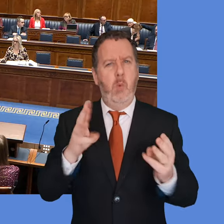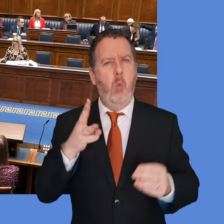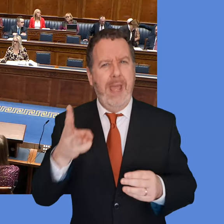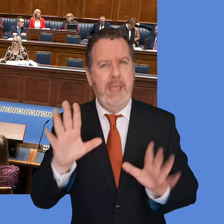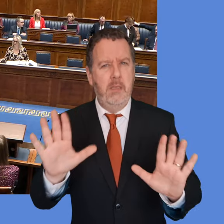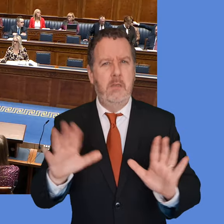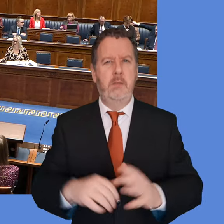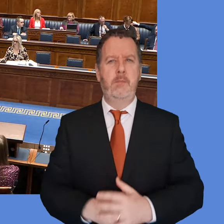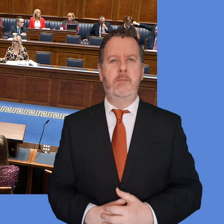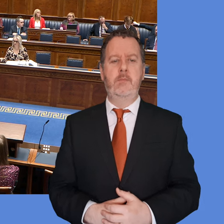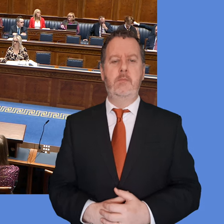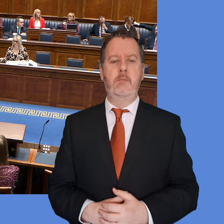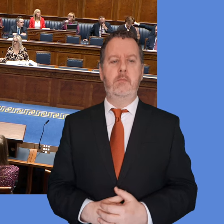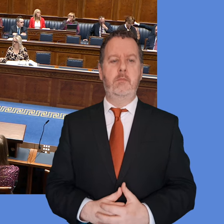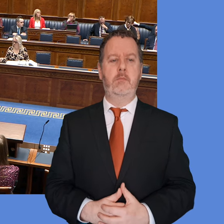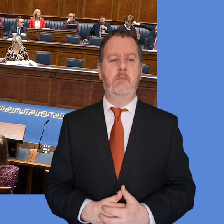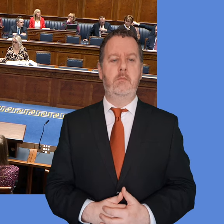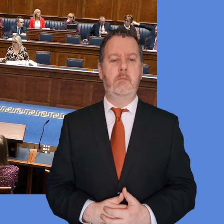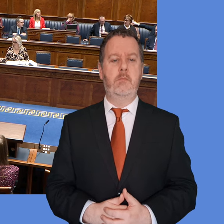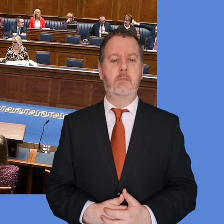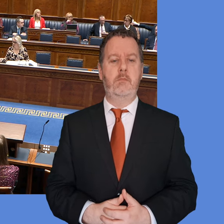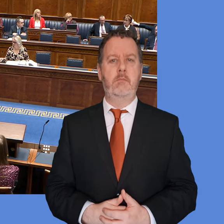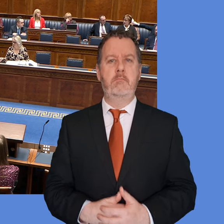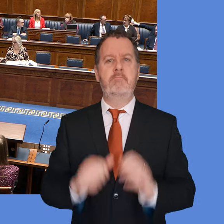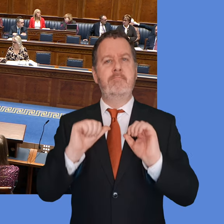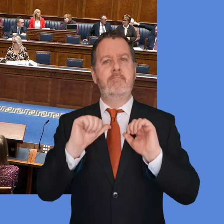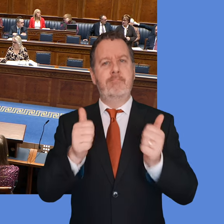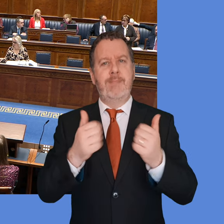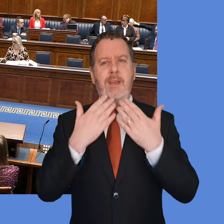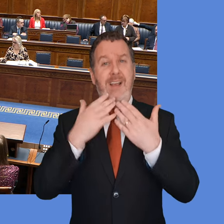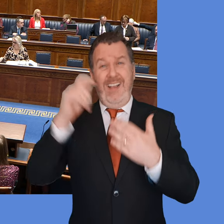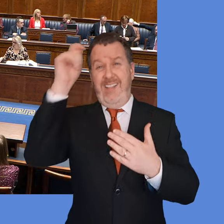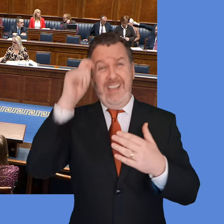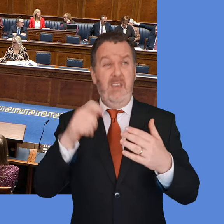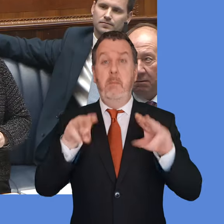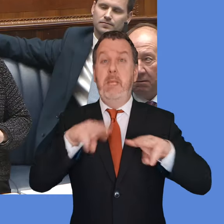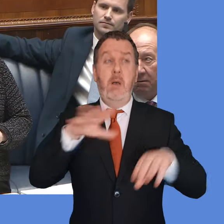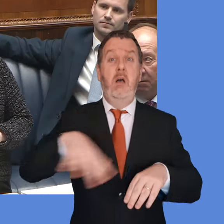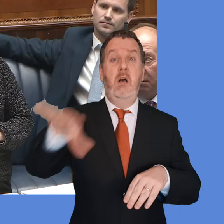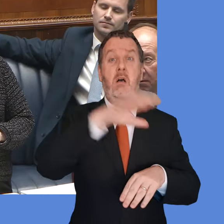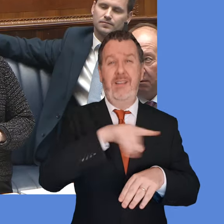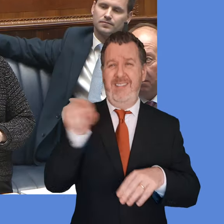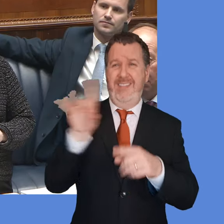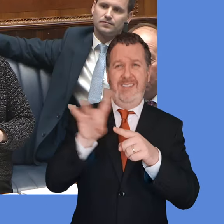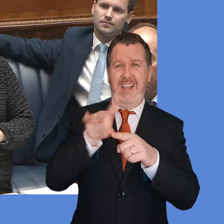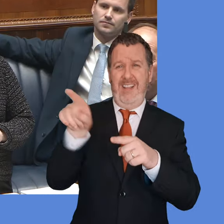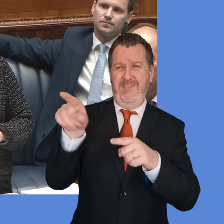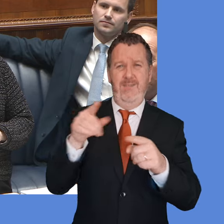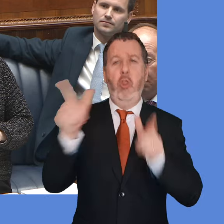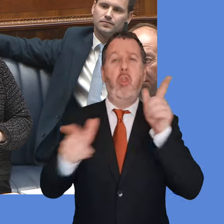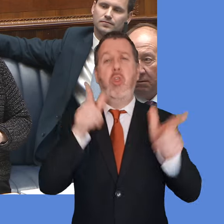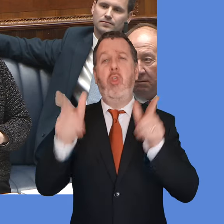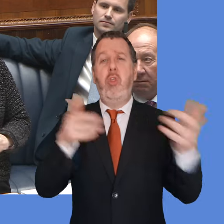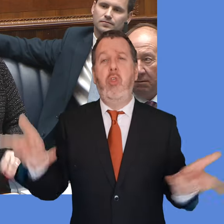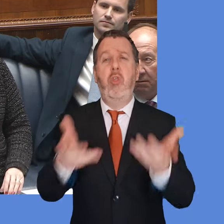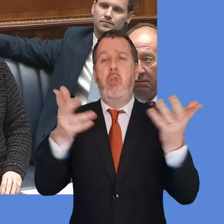Thank you, Mr Speaker. I think that the general public are tired of platitudes and they do want to know in the interest